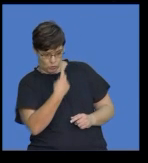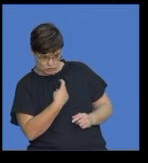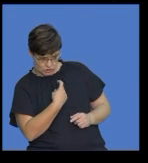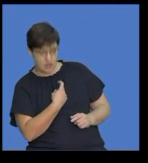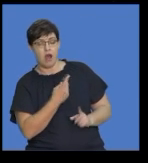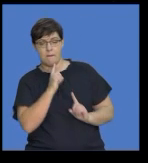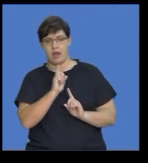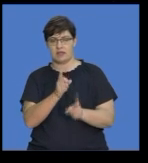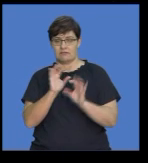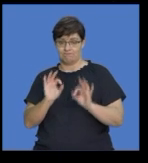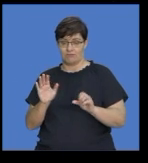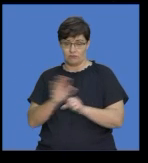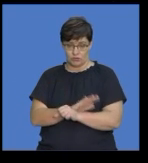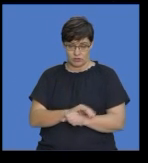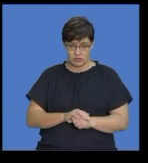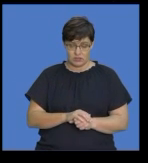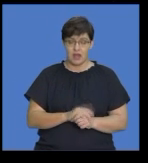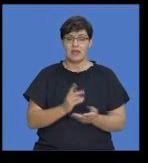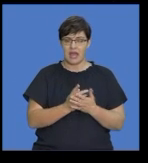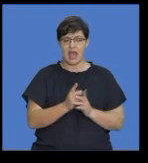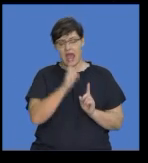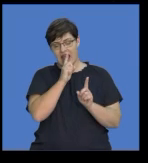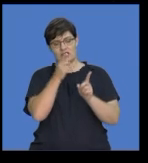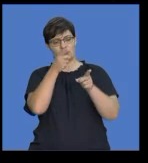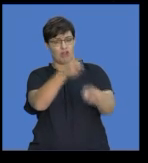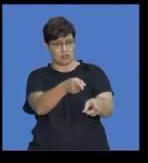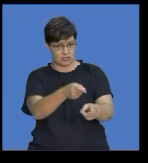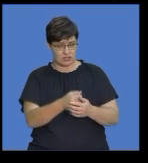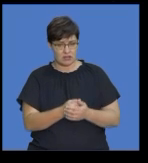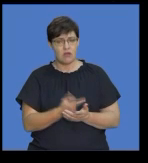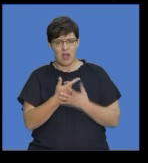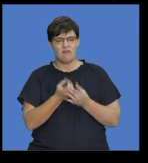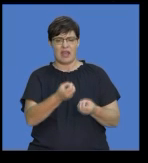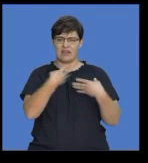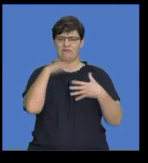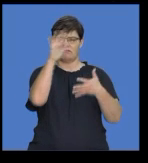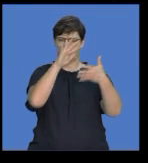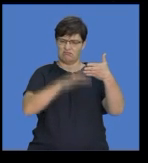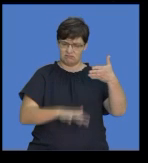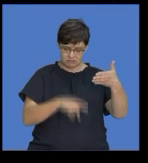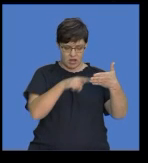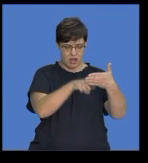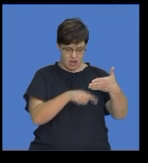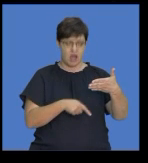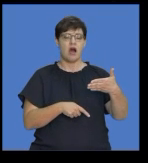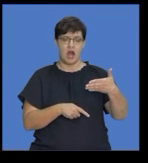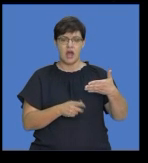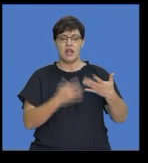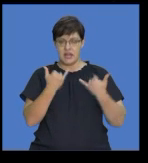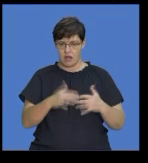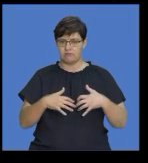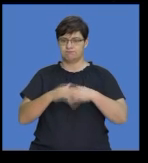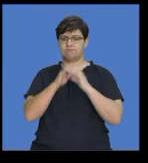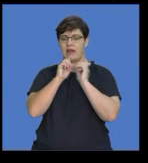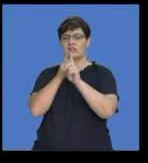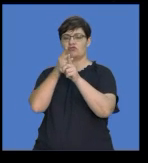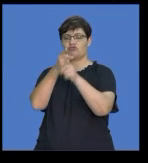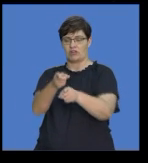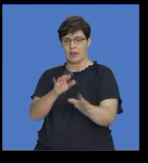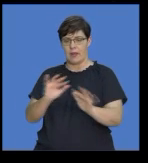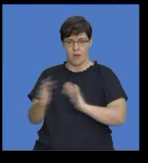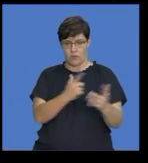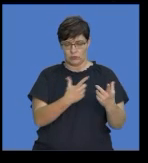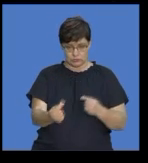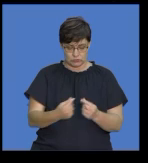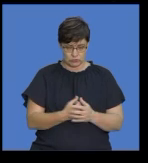Then, there are instructions. Obviously, you will be given a scenario and you would be asked to create instructions based on that. But with this